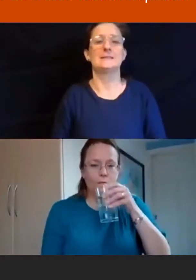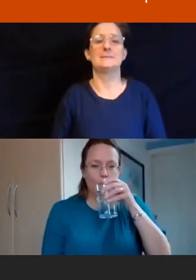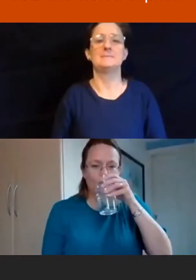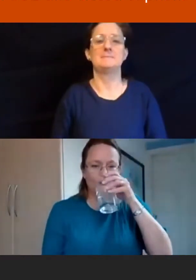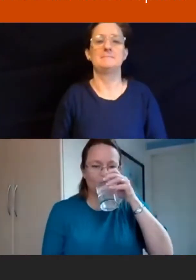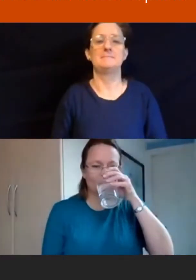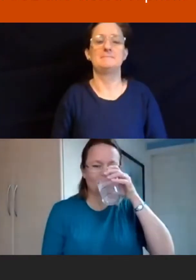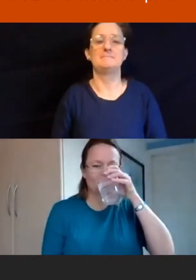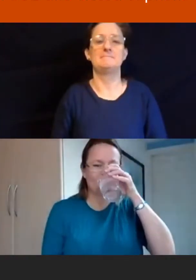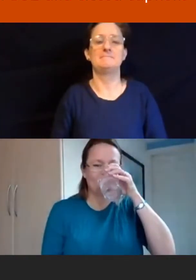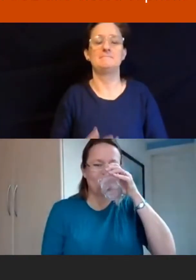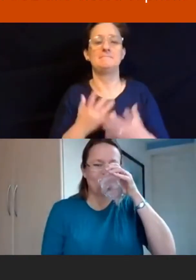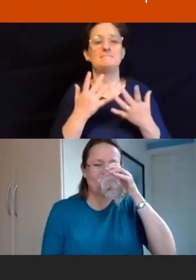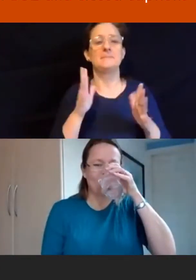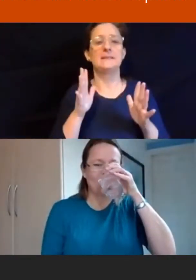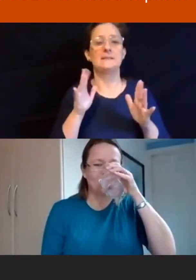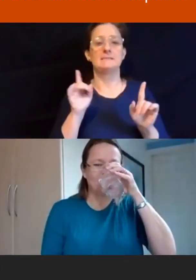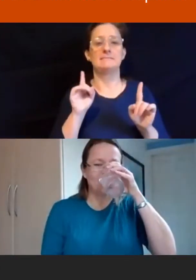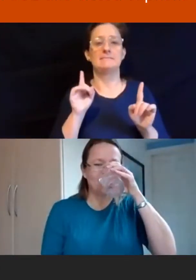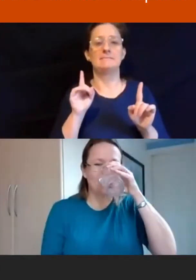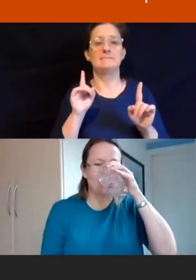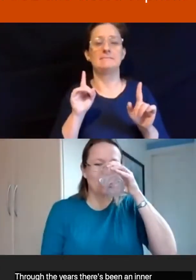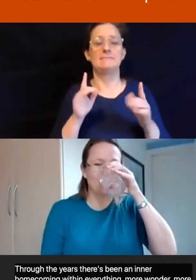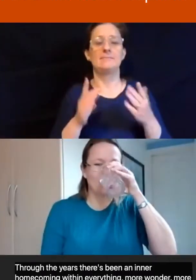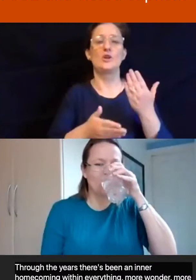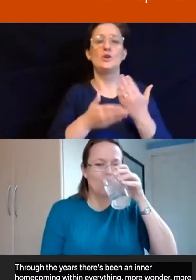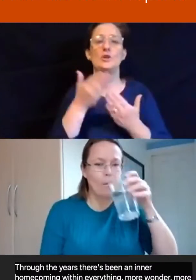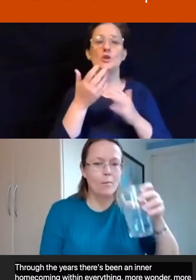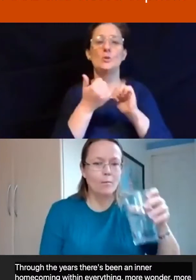There have been what I call new companions.